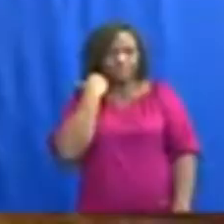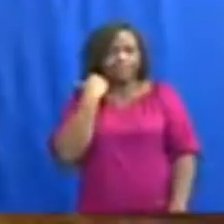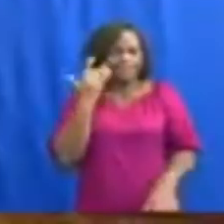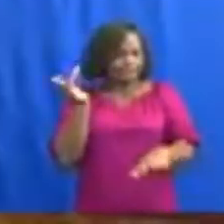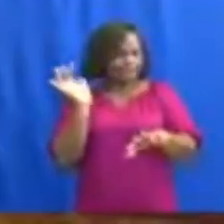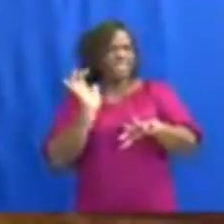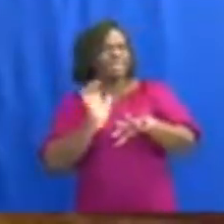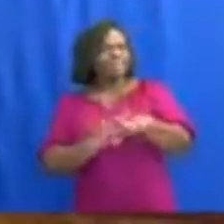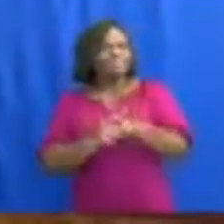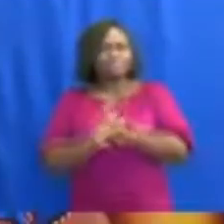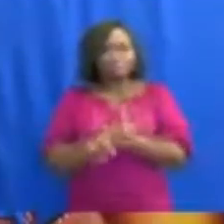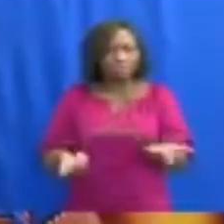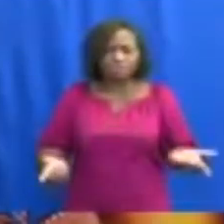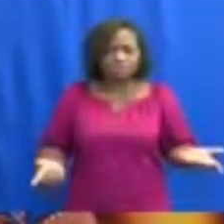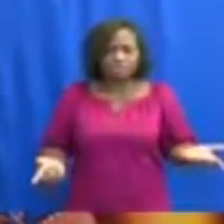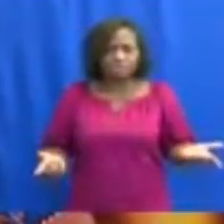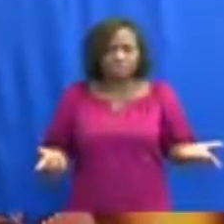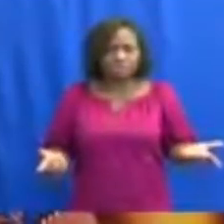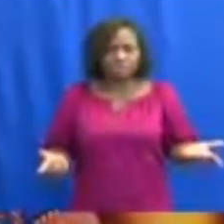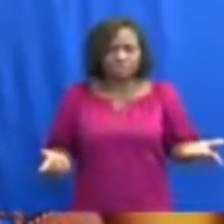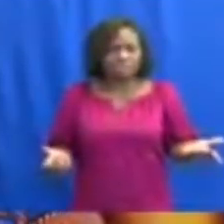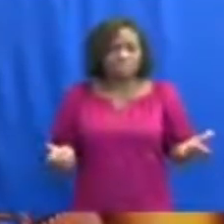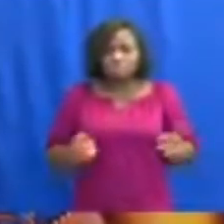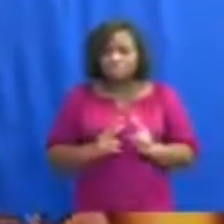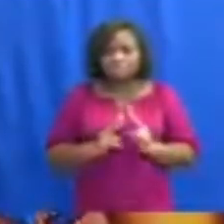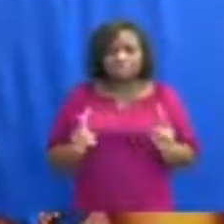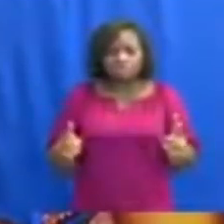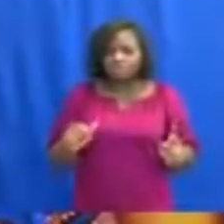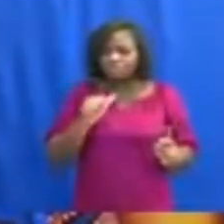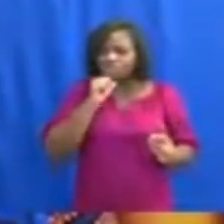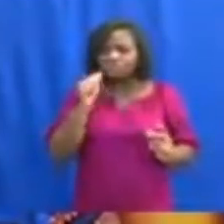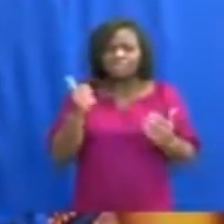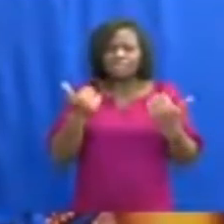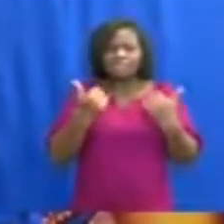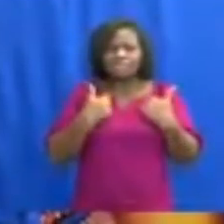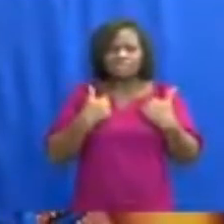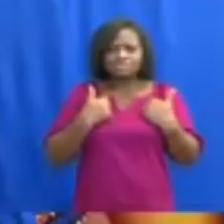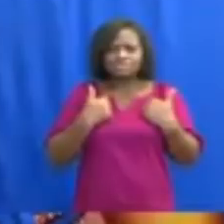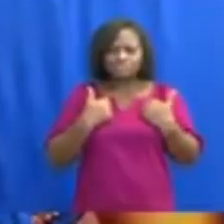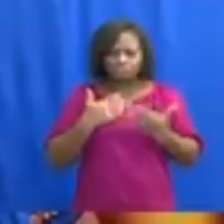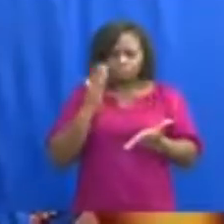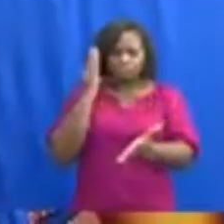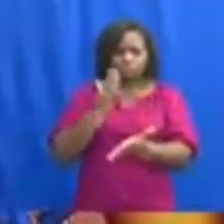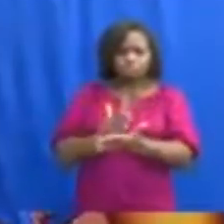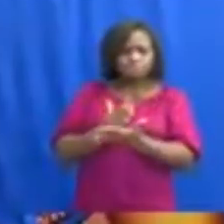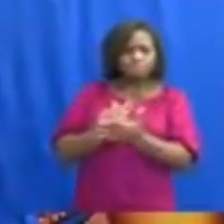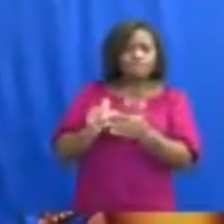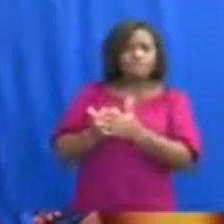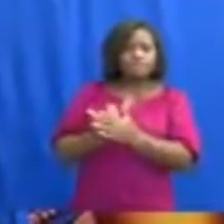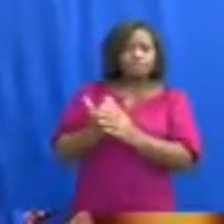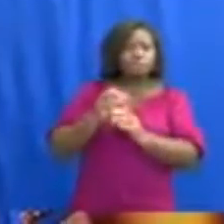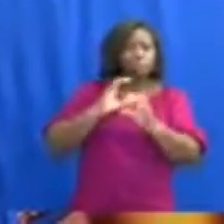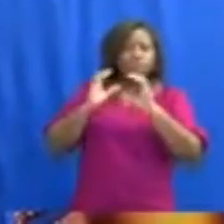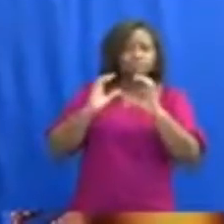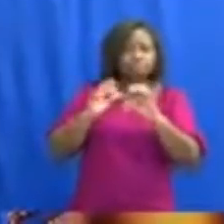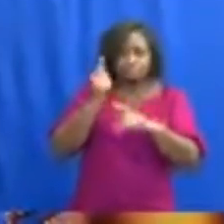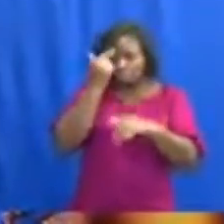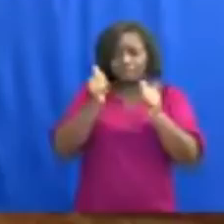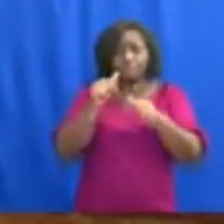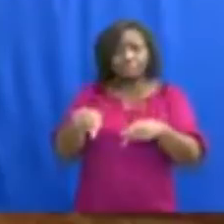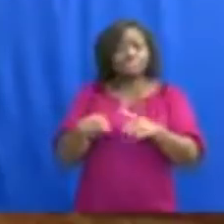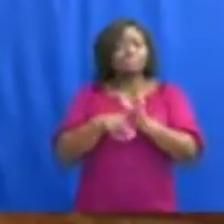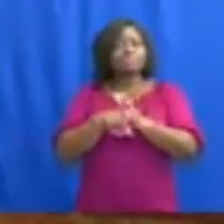the virus. And consequently, we do not have to lose our sense of community because of this pandemic.